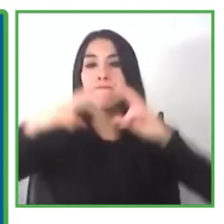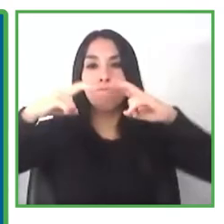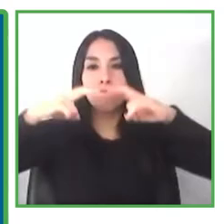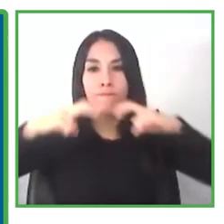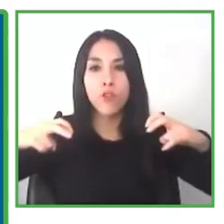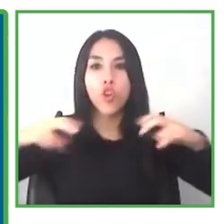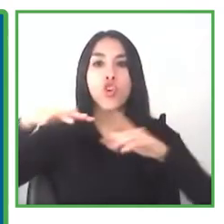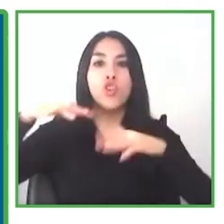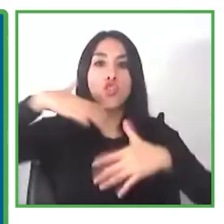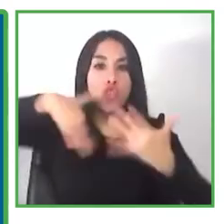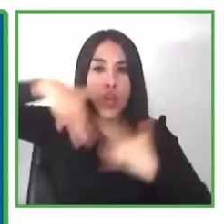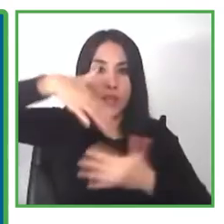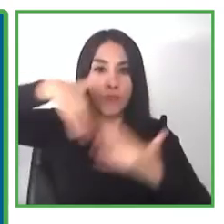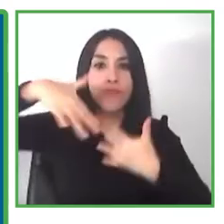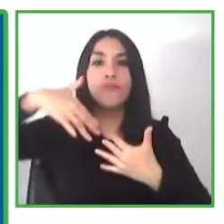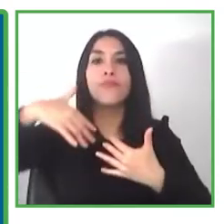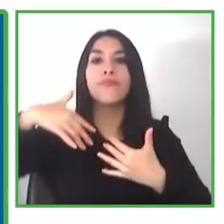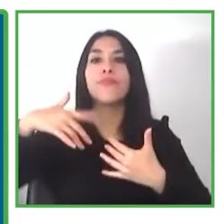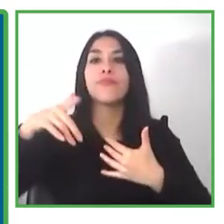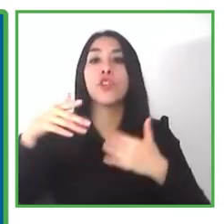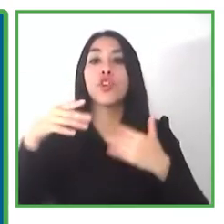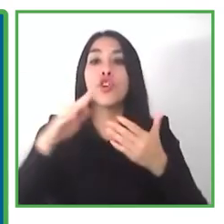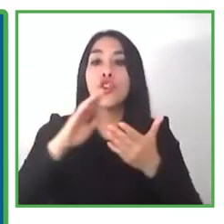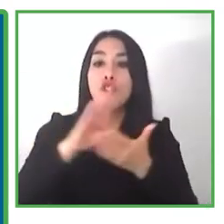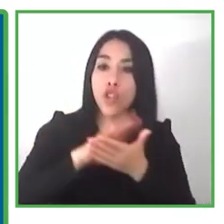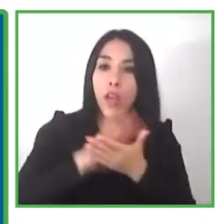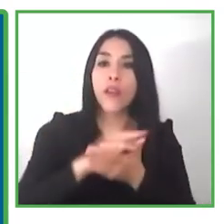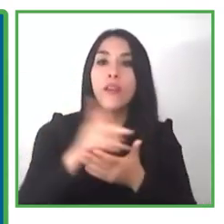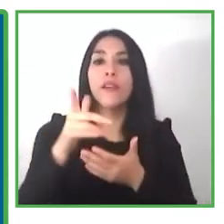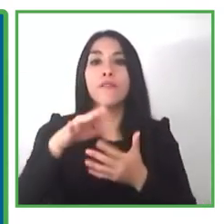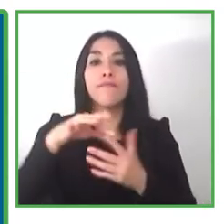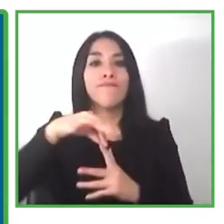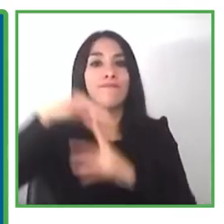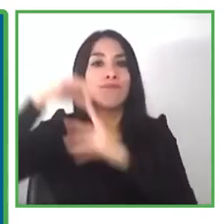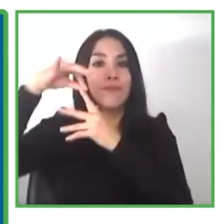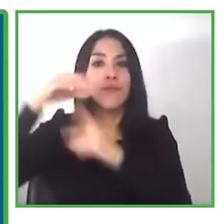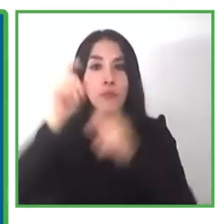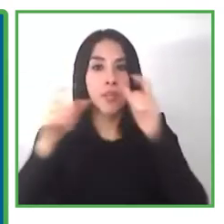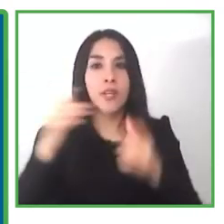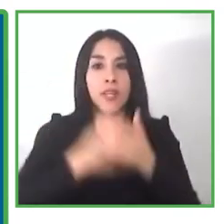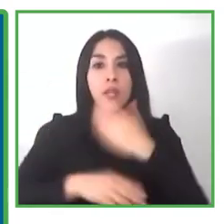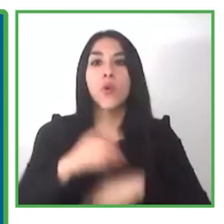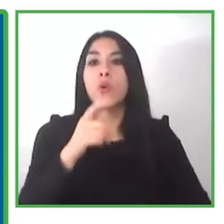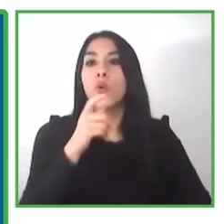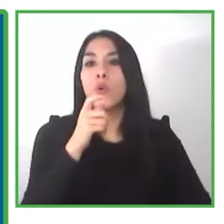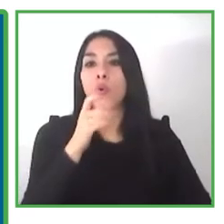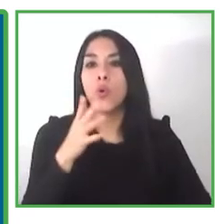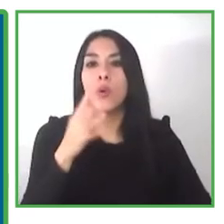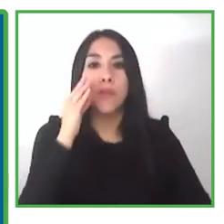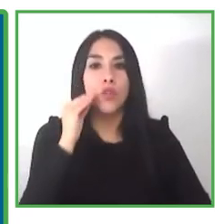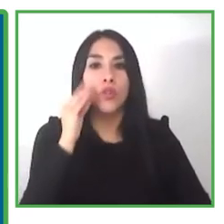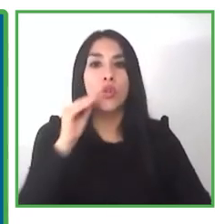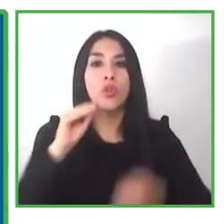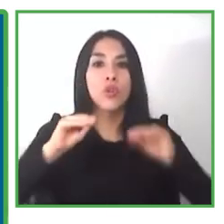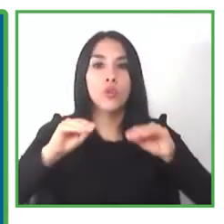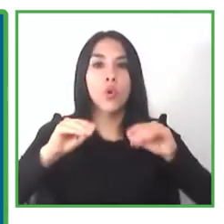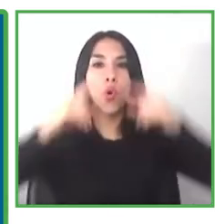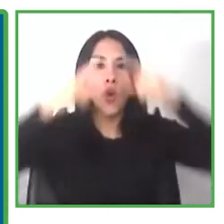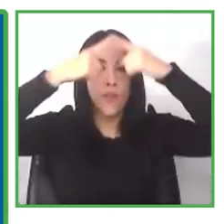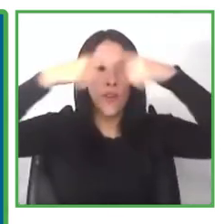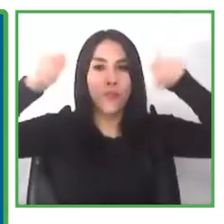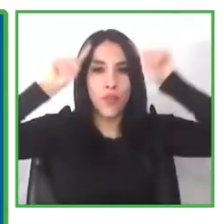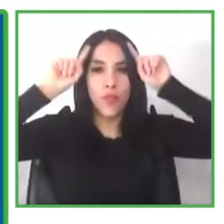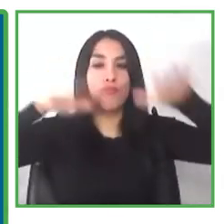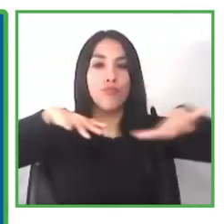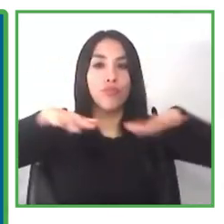on the context of uh disabilities she has experience as a university professor uh management of projects and